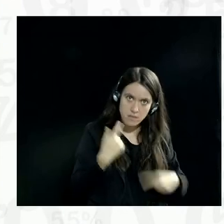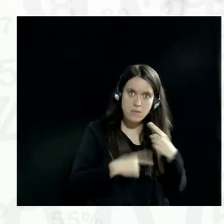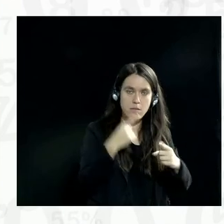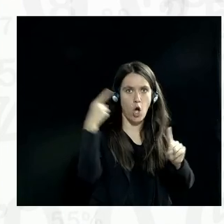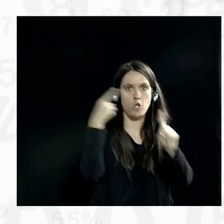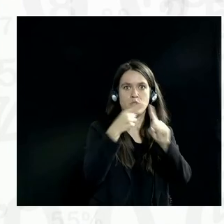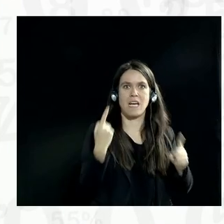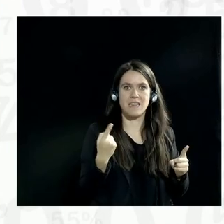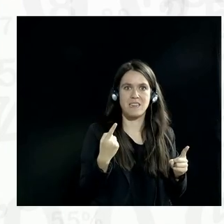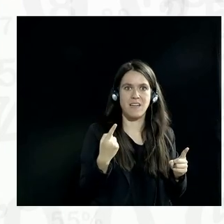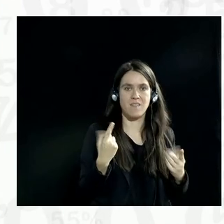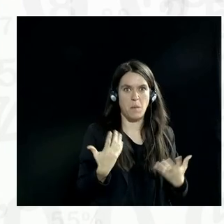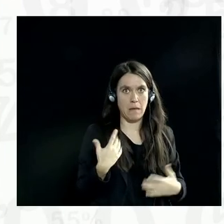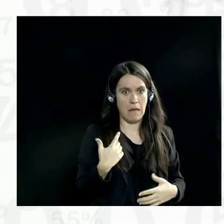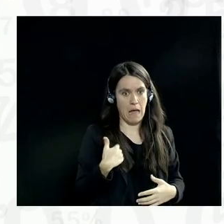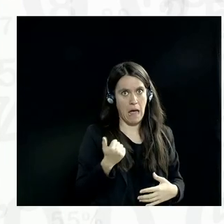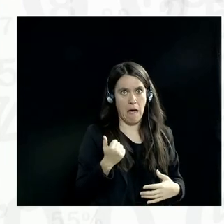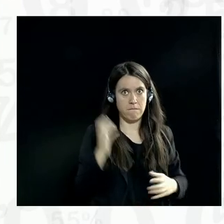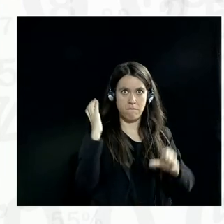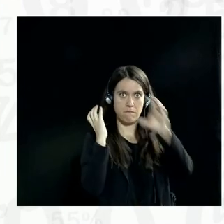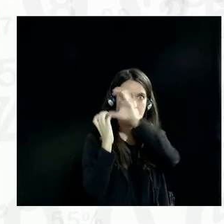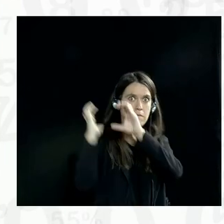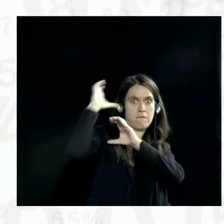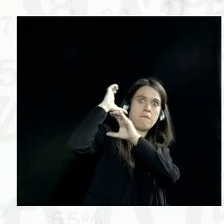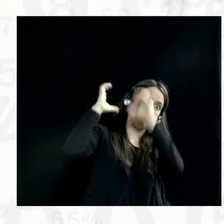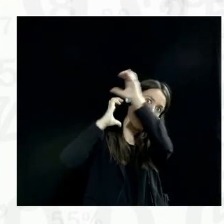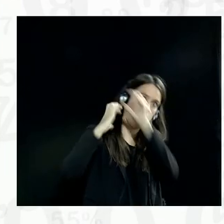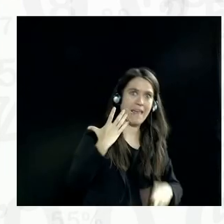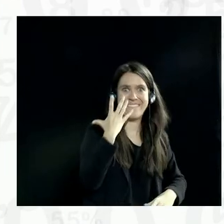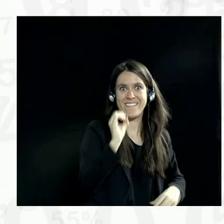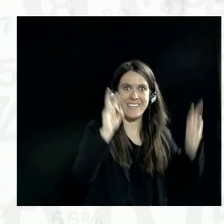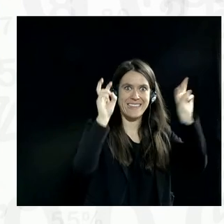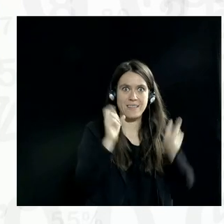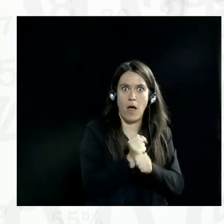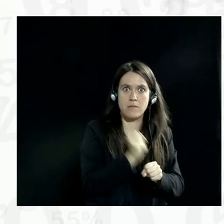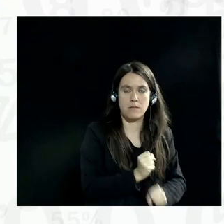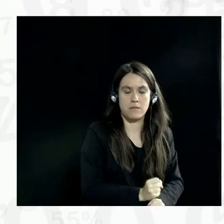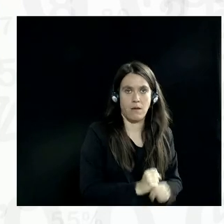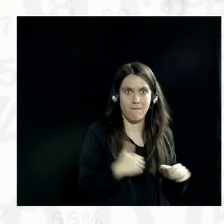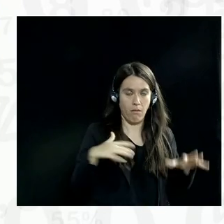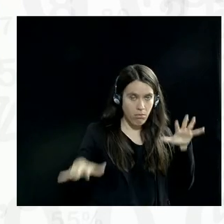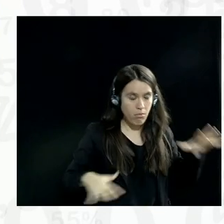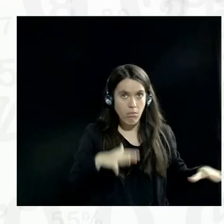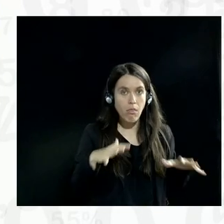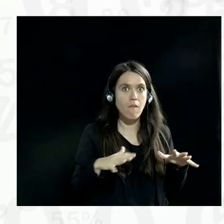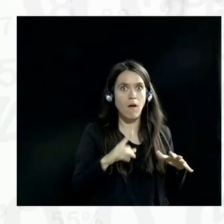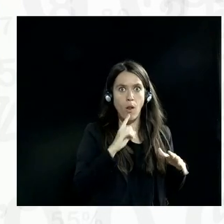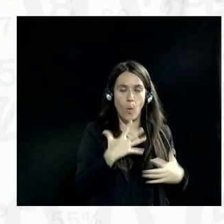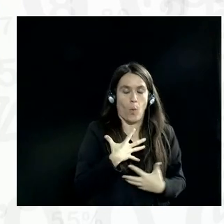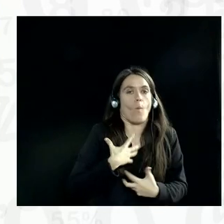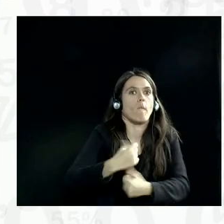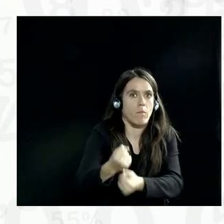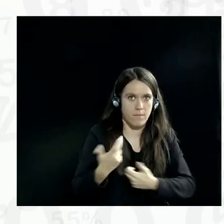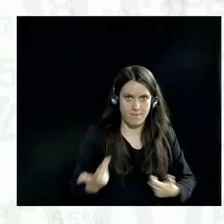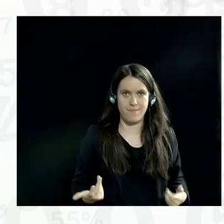when you have 50 different things to do, especially if you are a developmental welfare state, it takes a lot of capacity. So